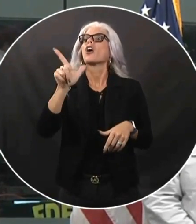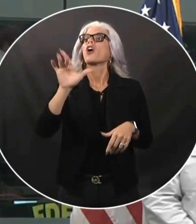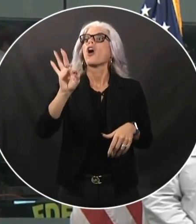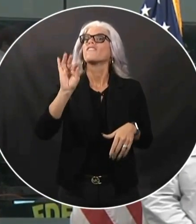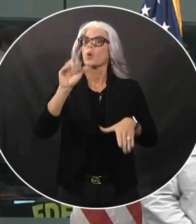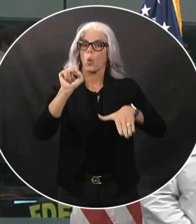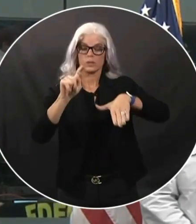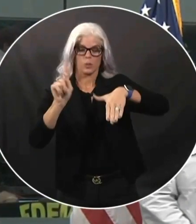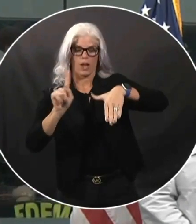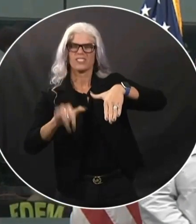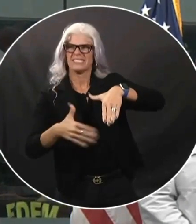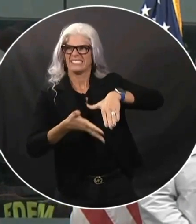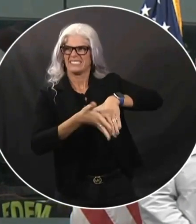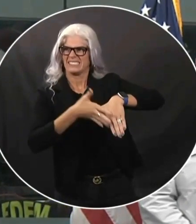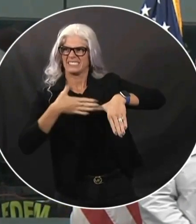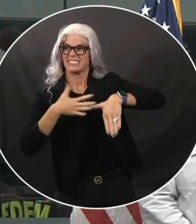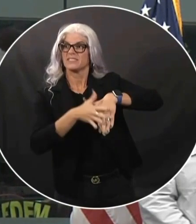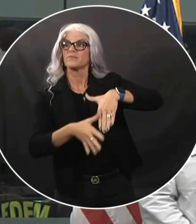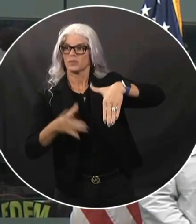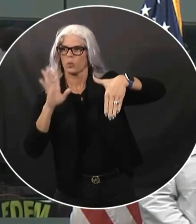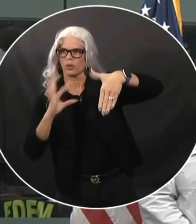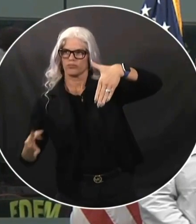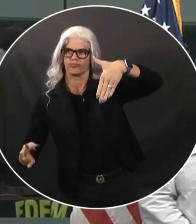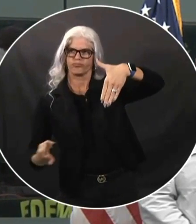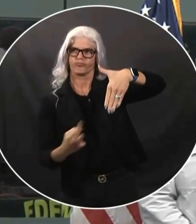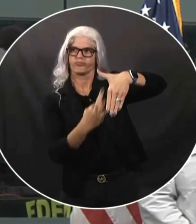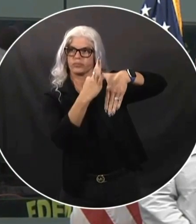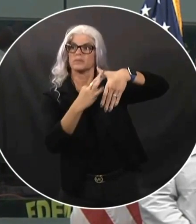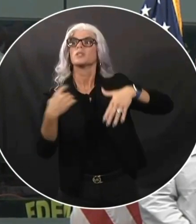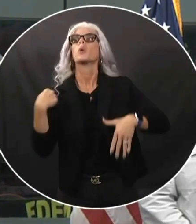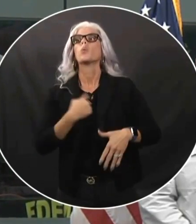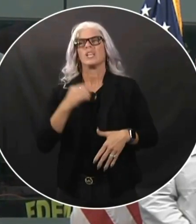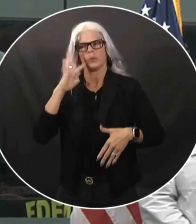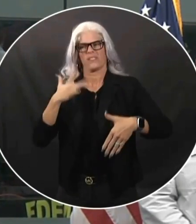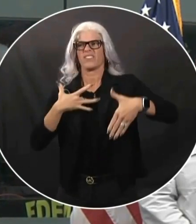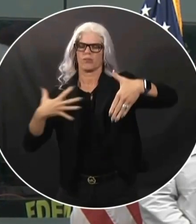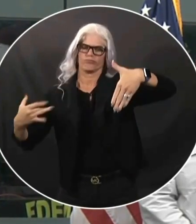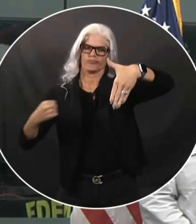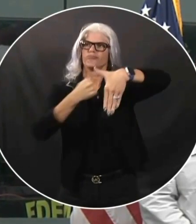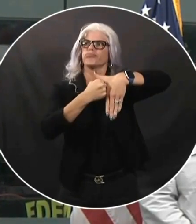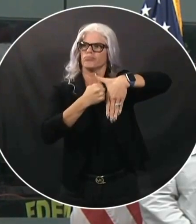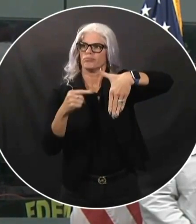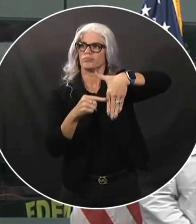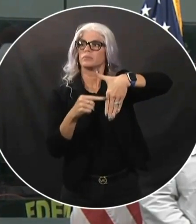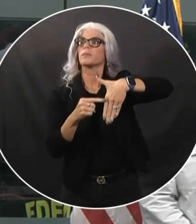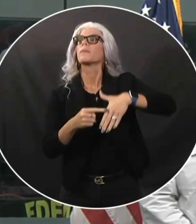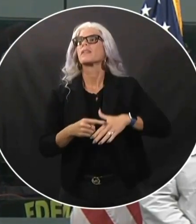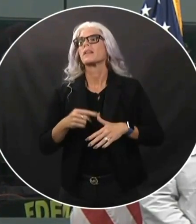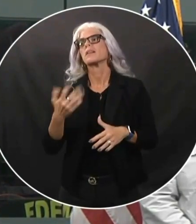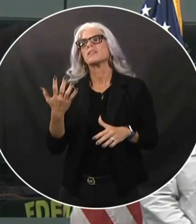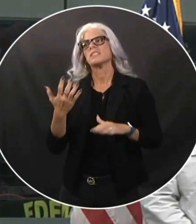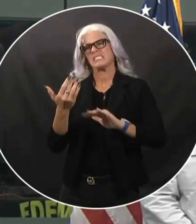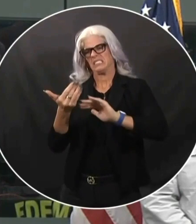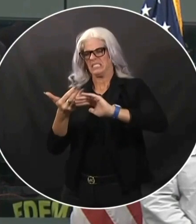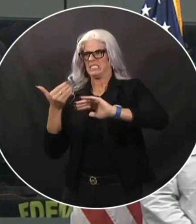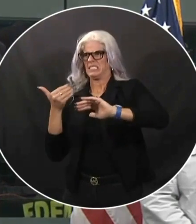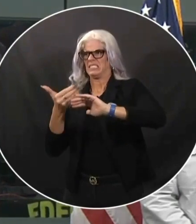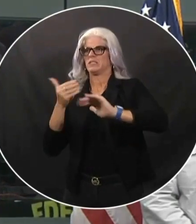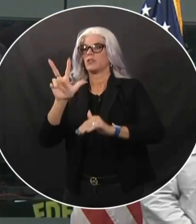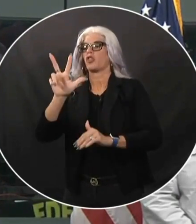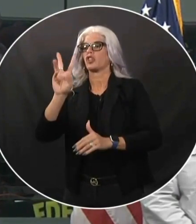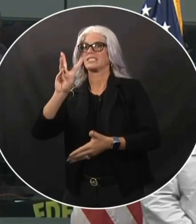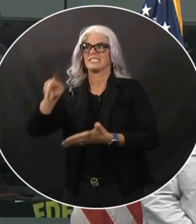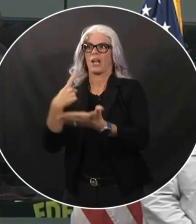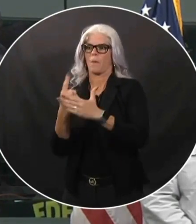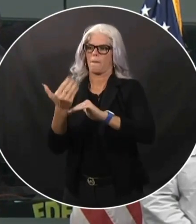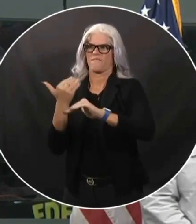Gulf Coast should feel the impacts of this as up to 36 hours before actual landfall due to the size